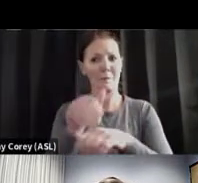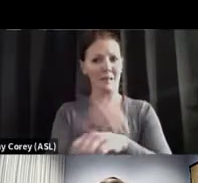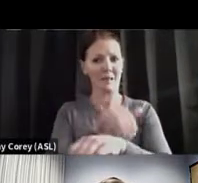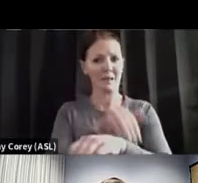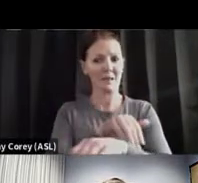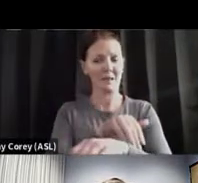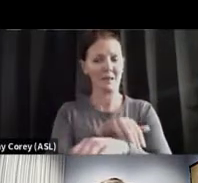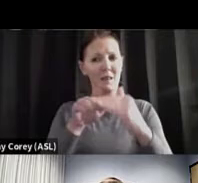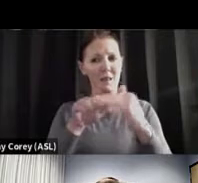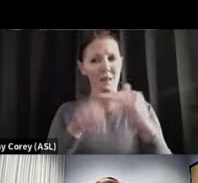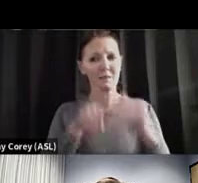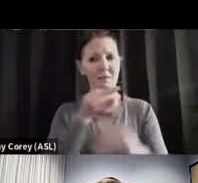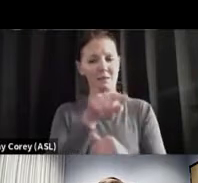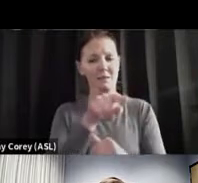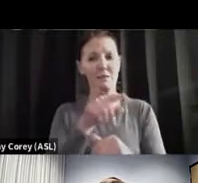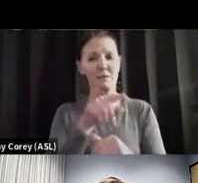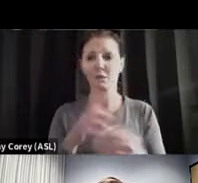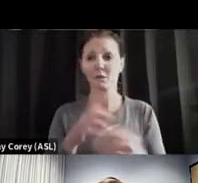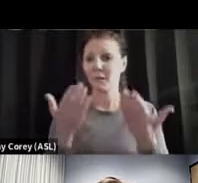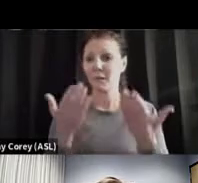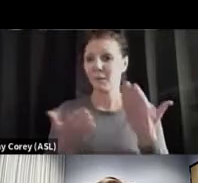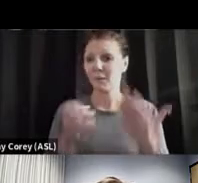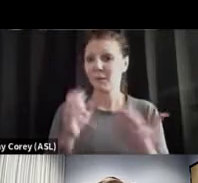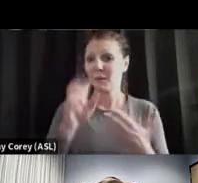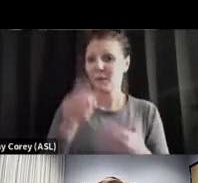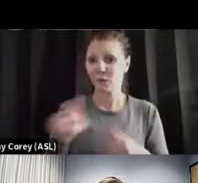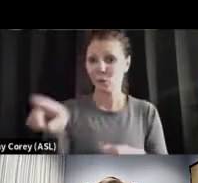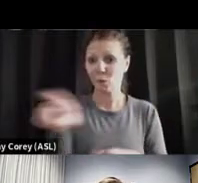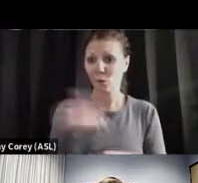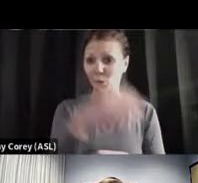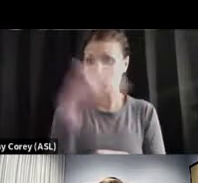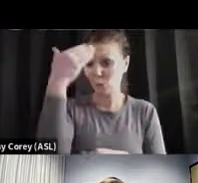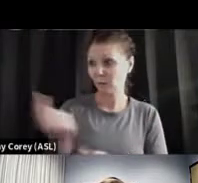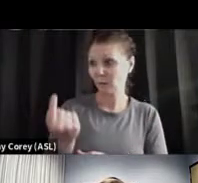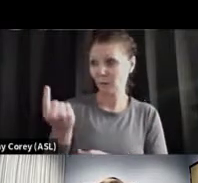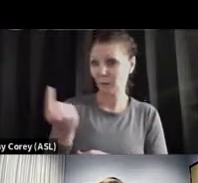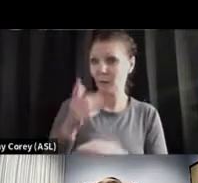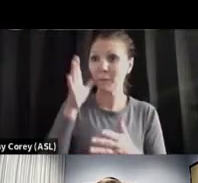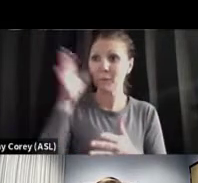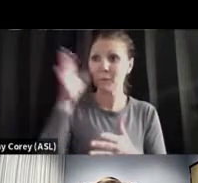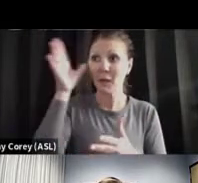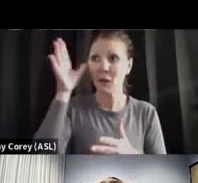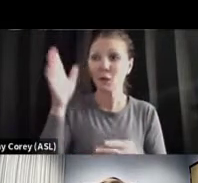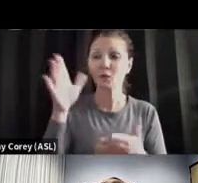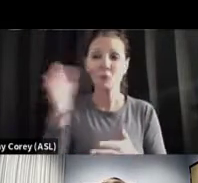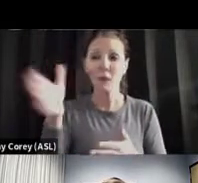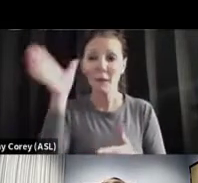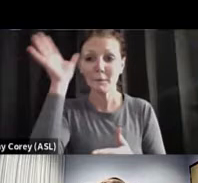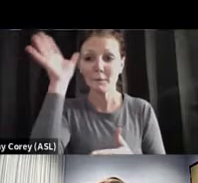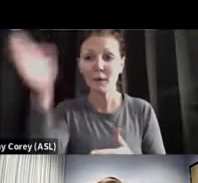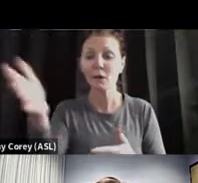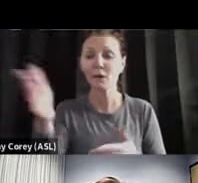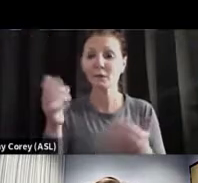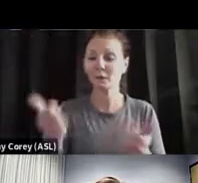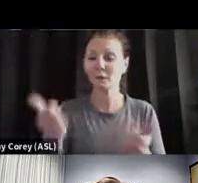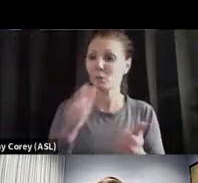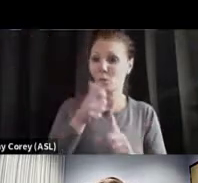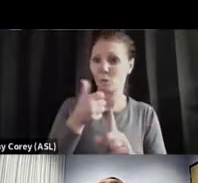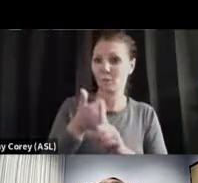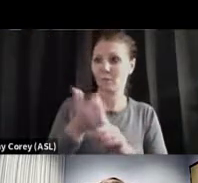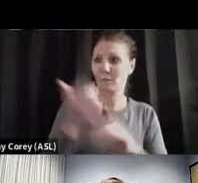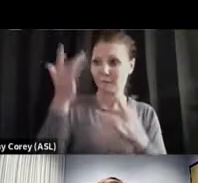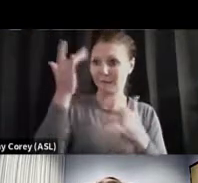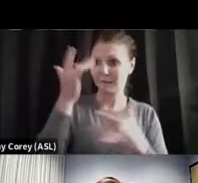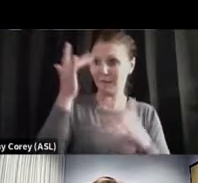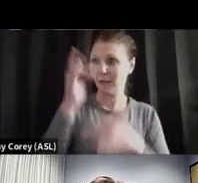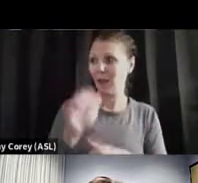of our fellow citizens, some people that you may know, parents, grandparents, people who have been sick